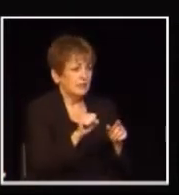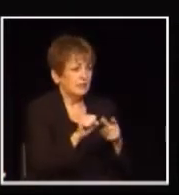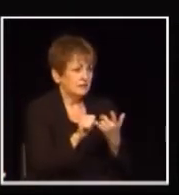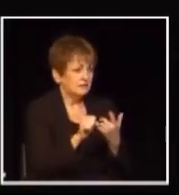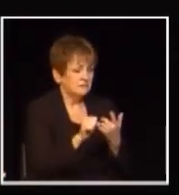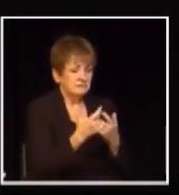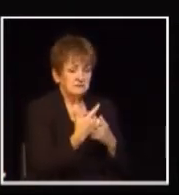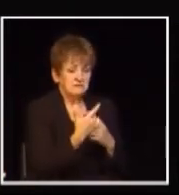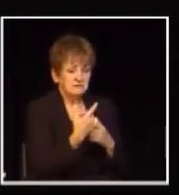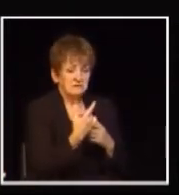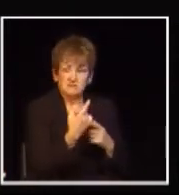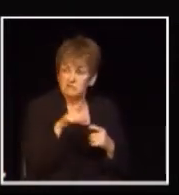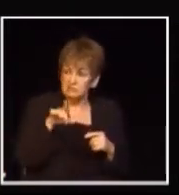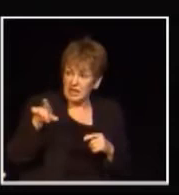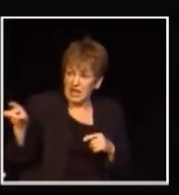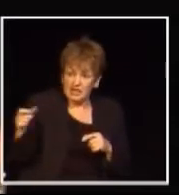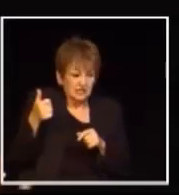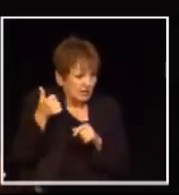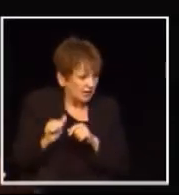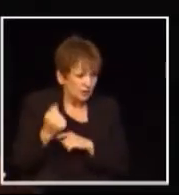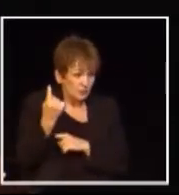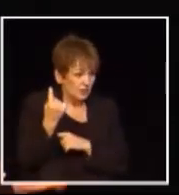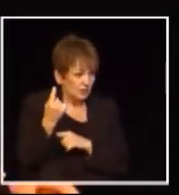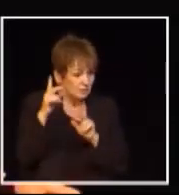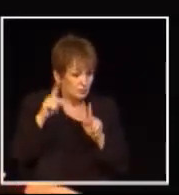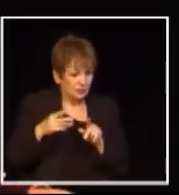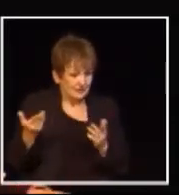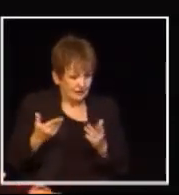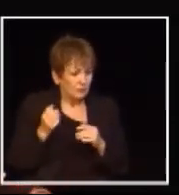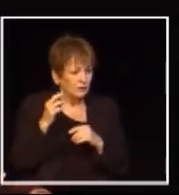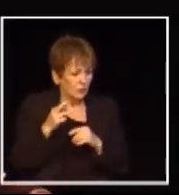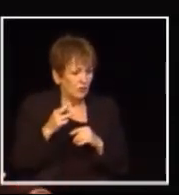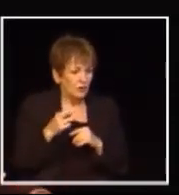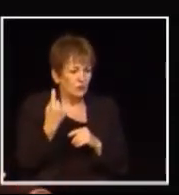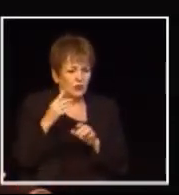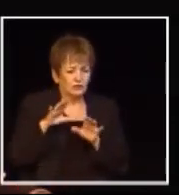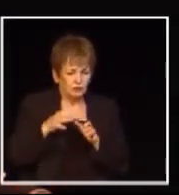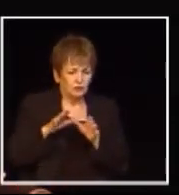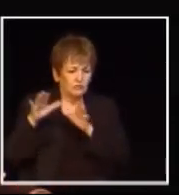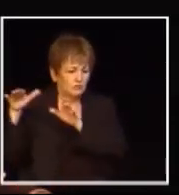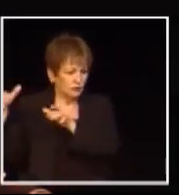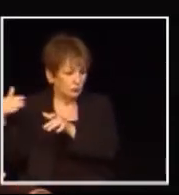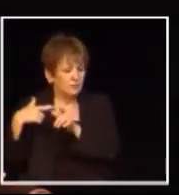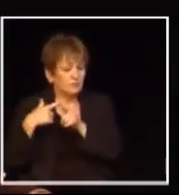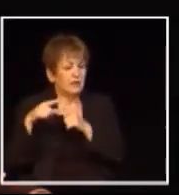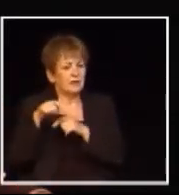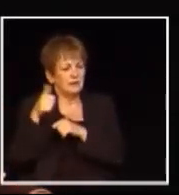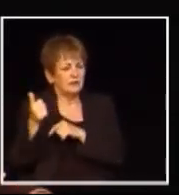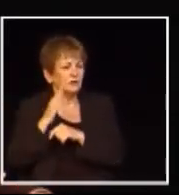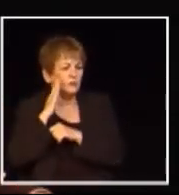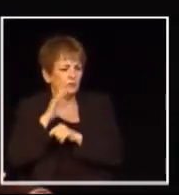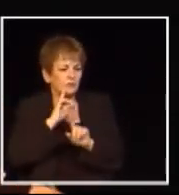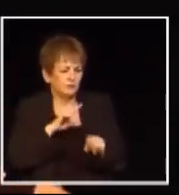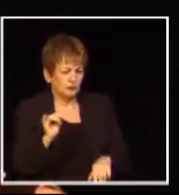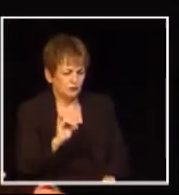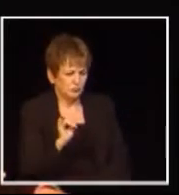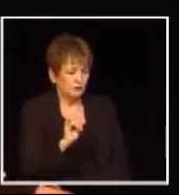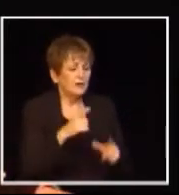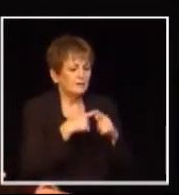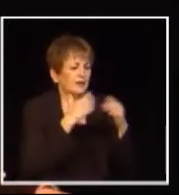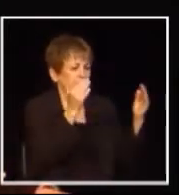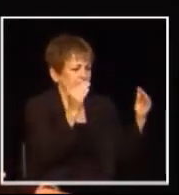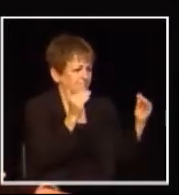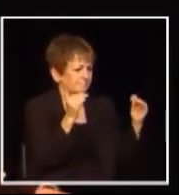direct the question as I said to any individual or either of the two parties of this debate and then we'll give the other side an